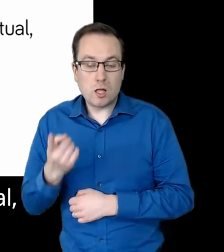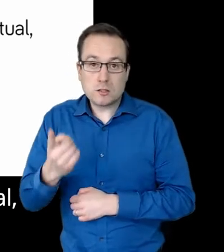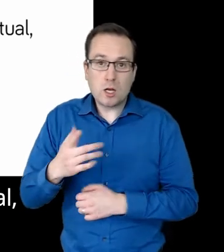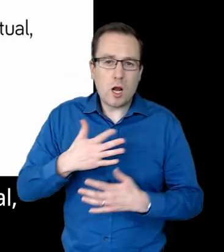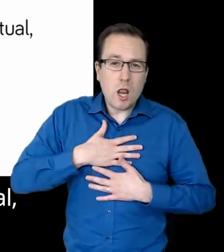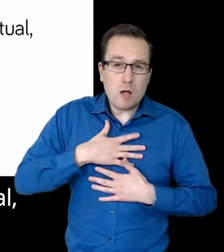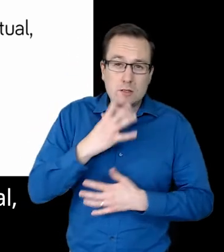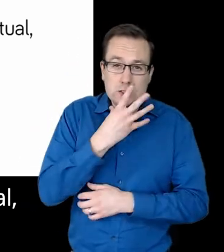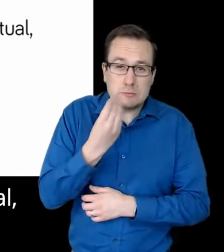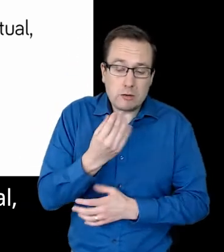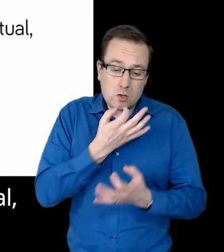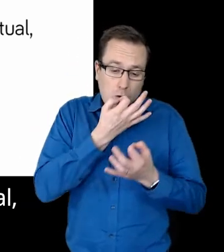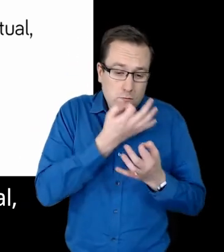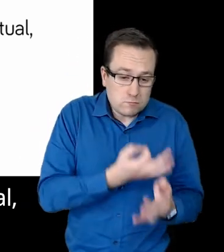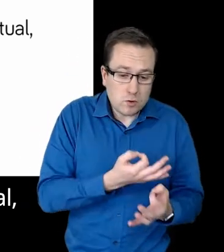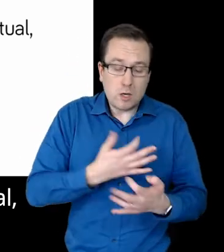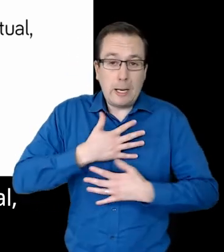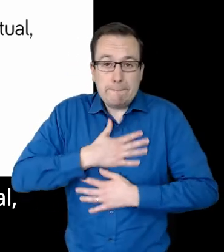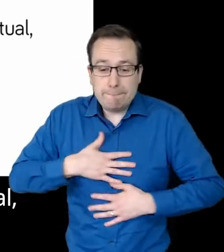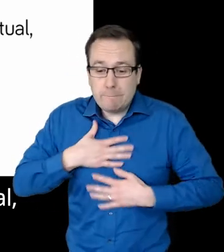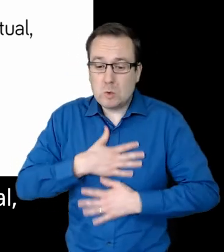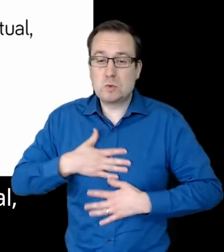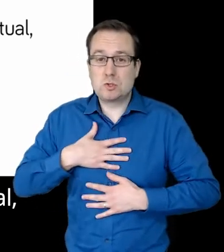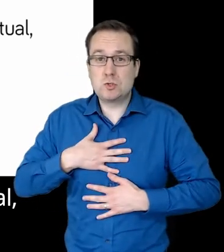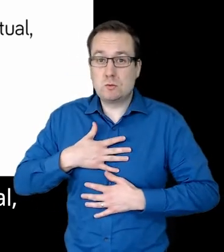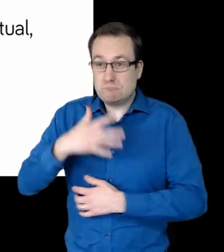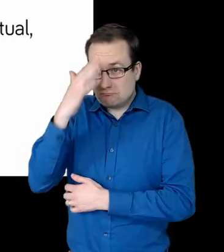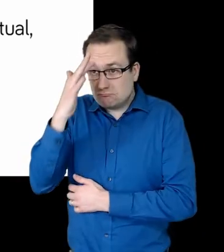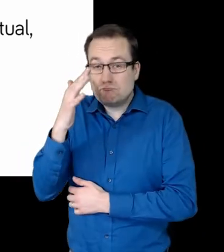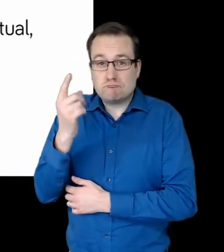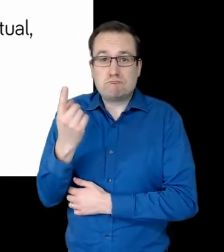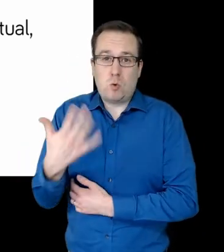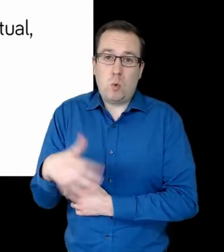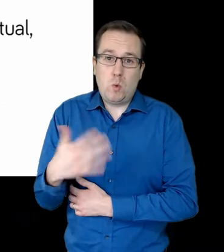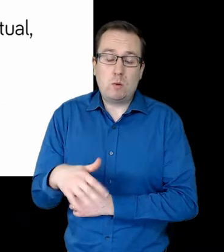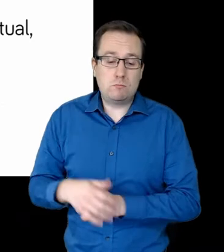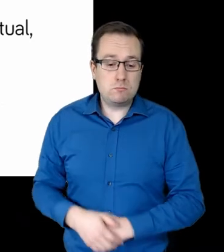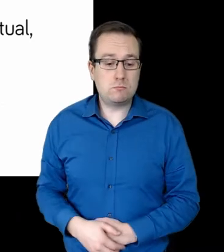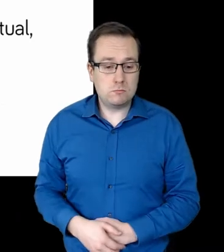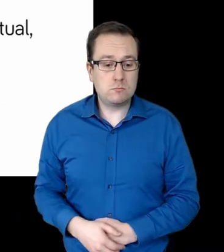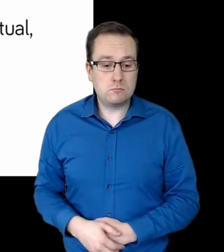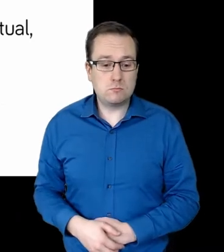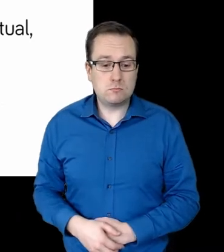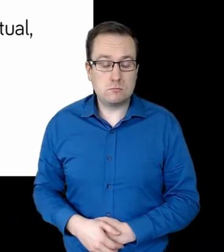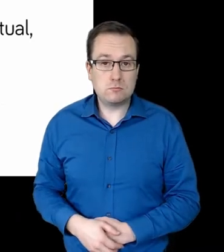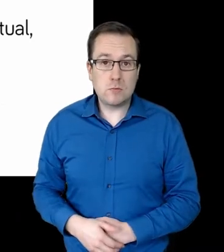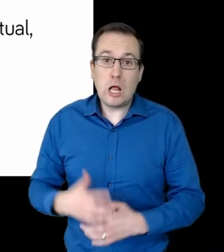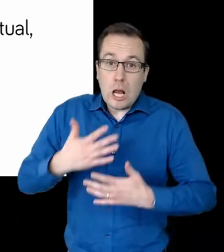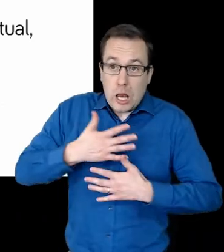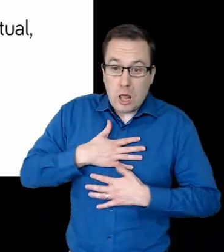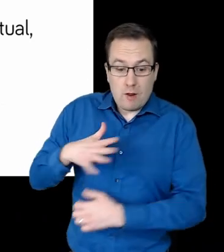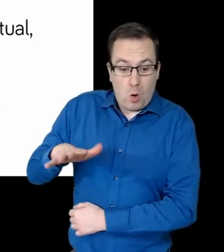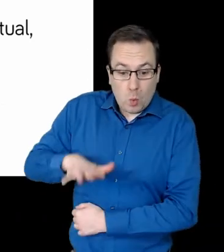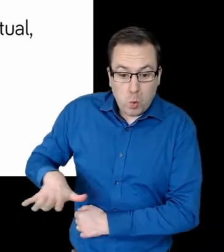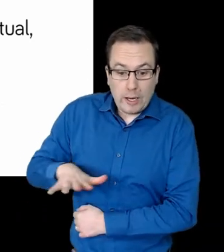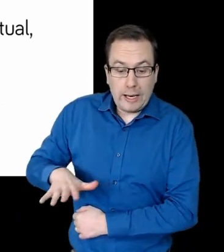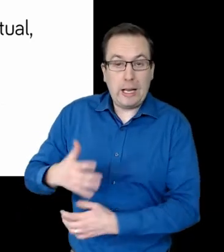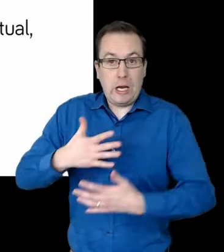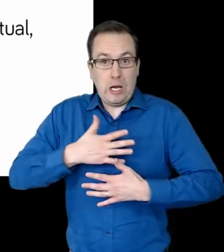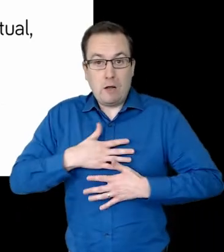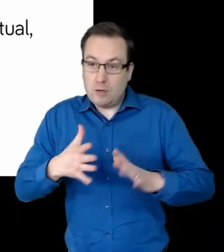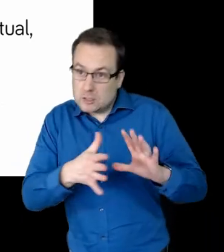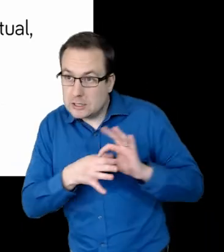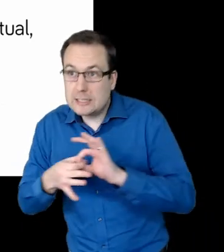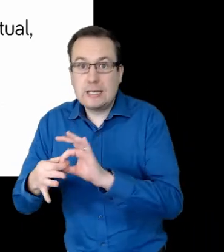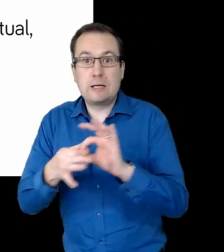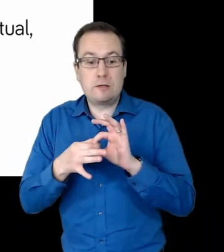spiritual, erotic, emotional and intellectual. Love that is queer and love that is collective.